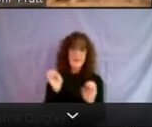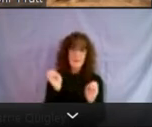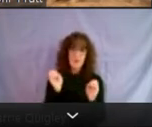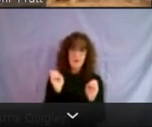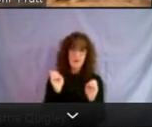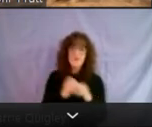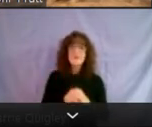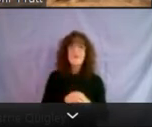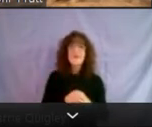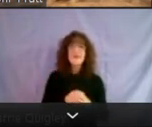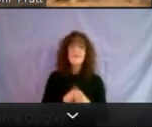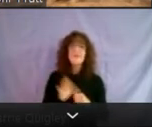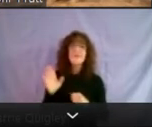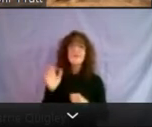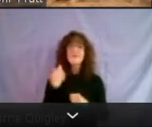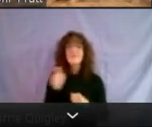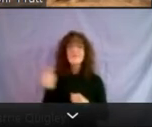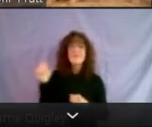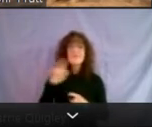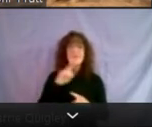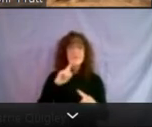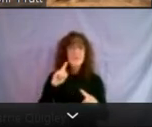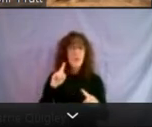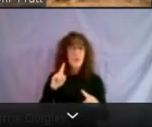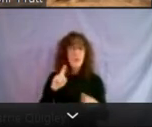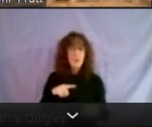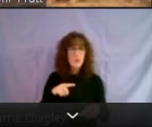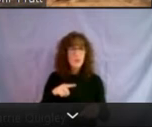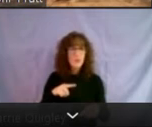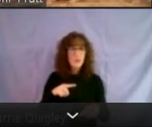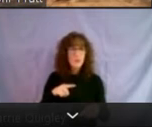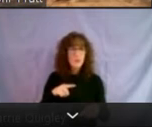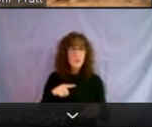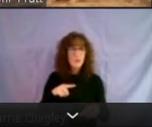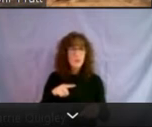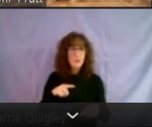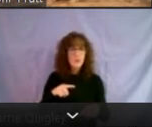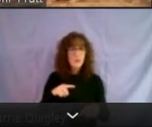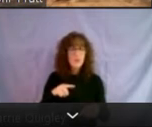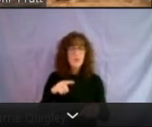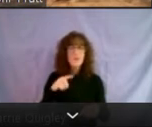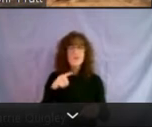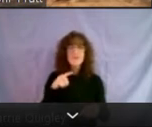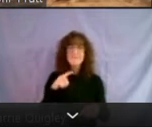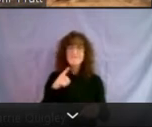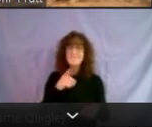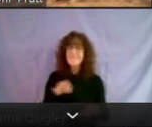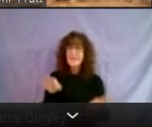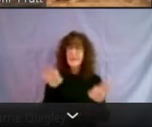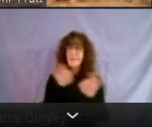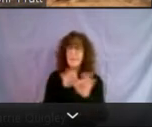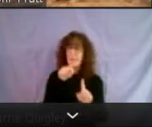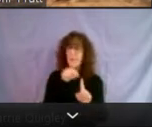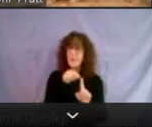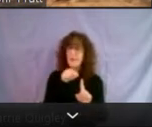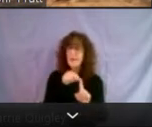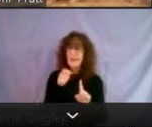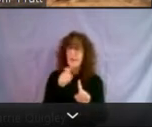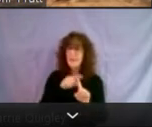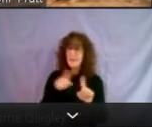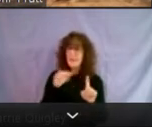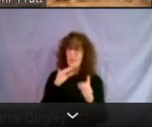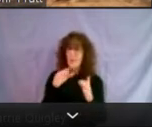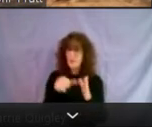His executive order, however, says something important, but just a little different that I wanted to